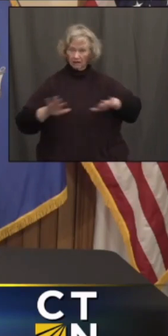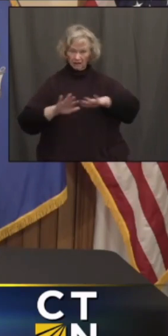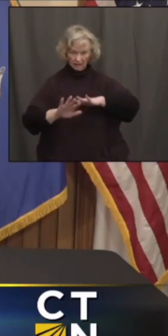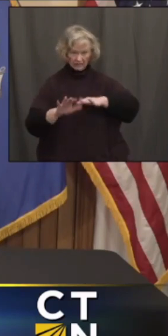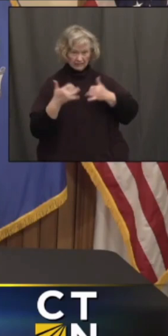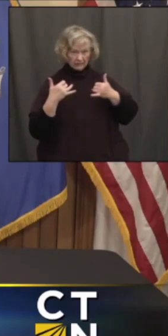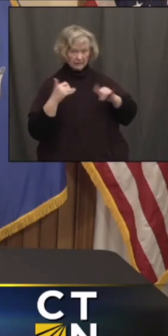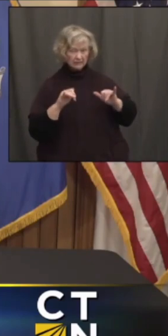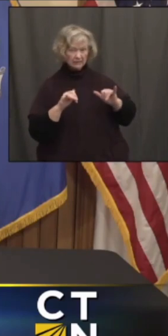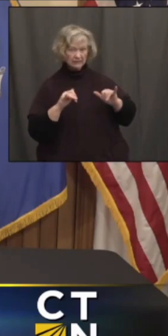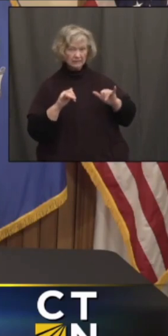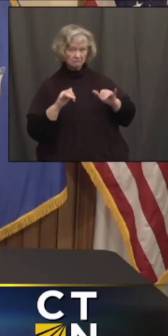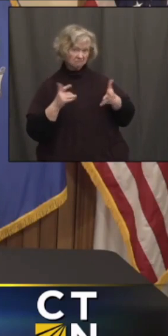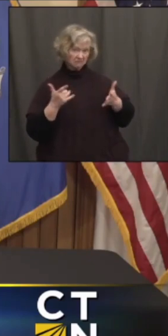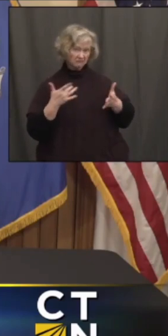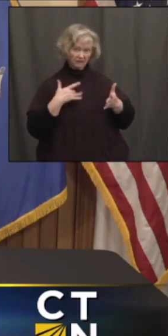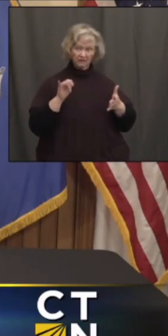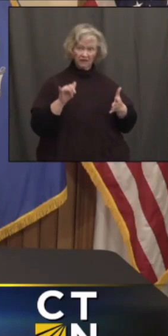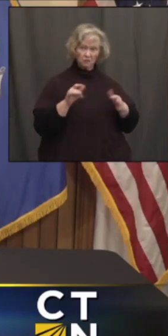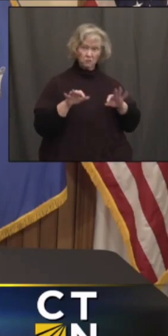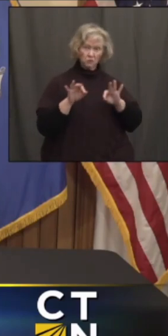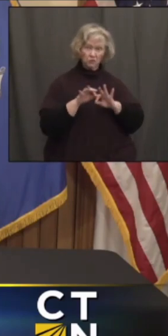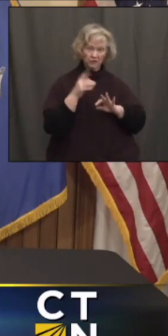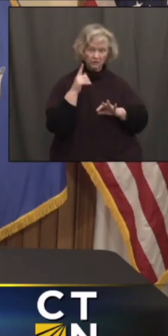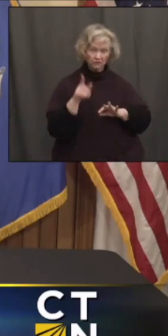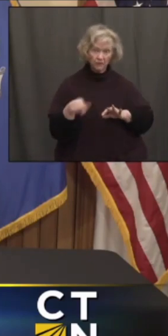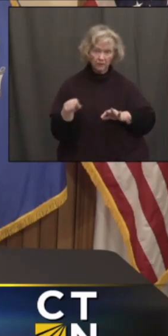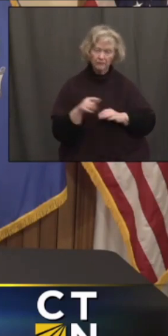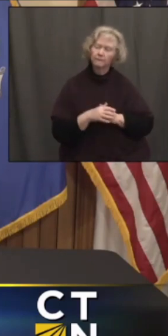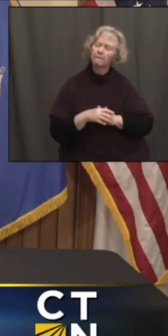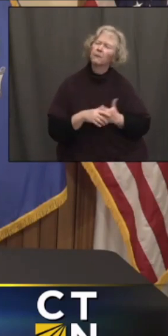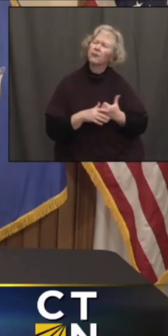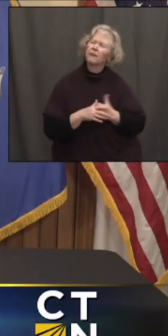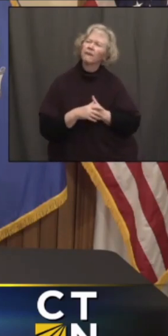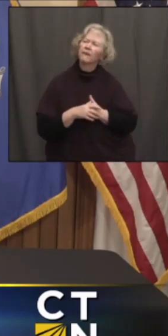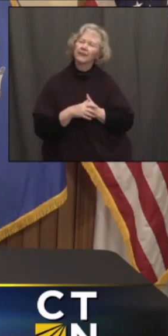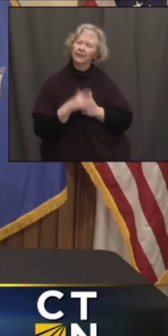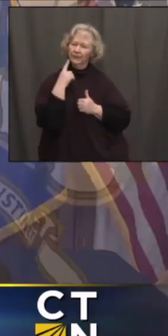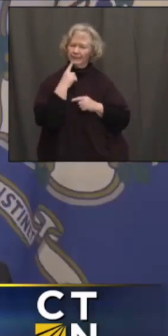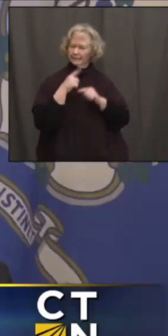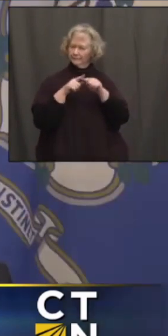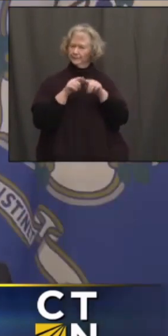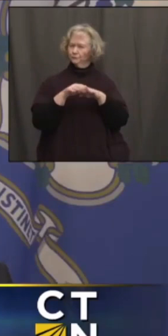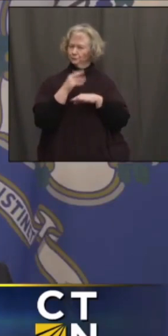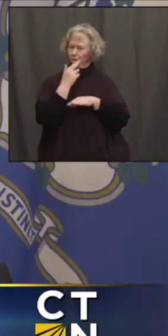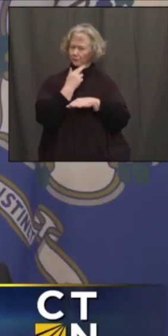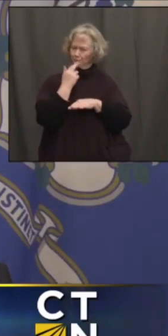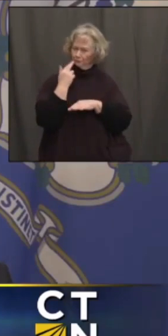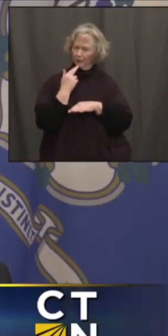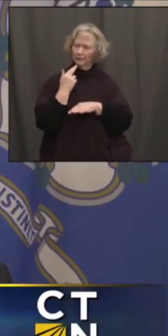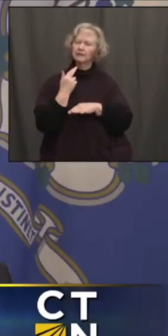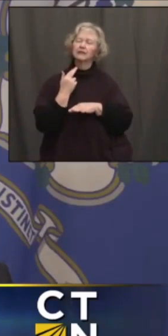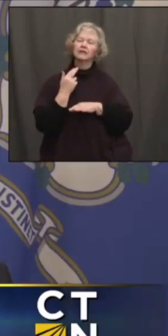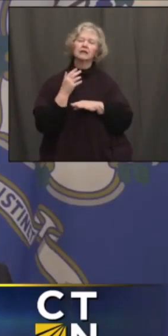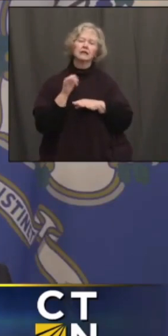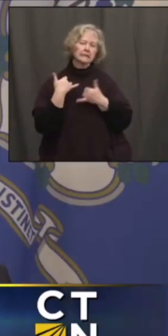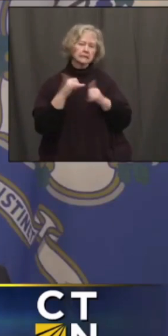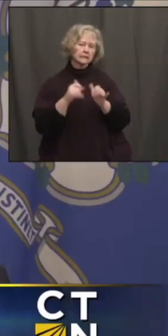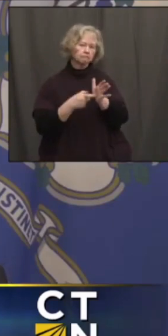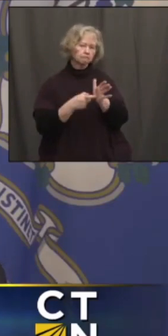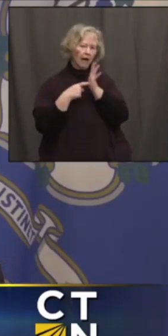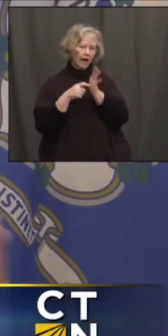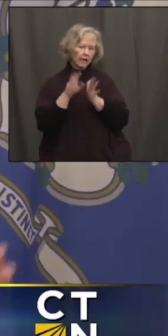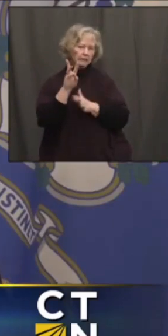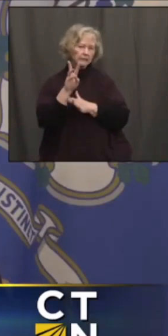that as a benefit for the restaurants? It probably depends on the restaurant, but we are maintaining the six-foot of social